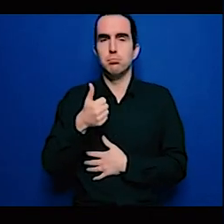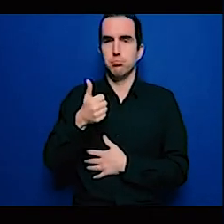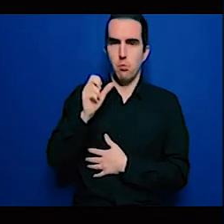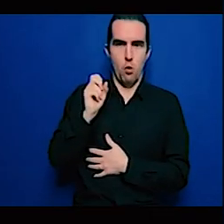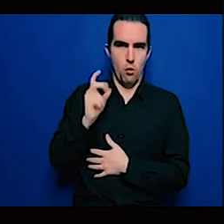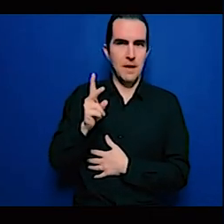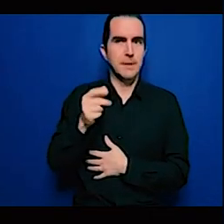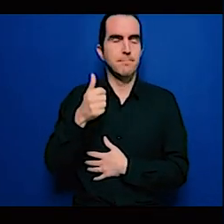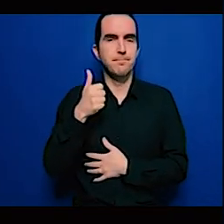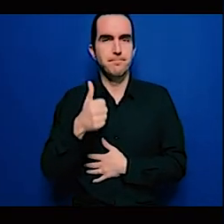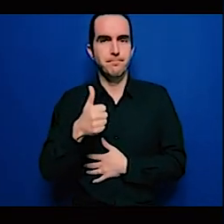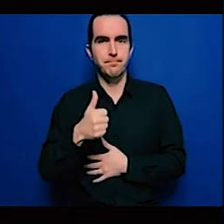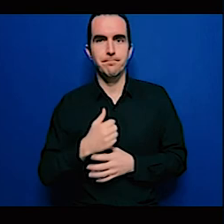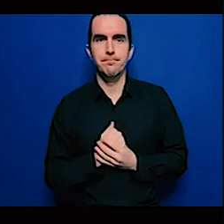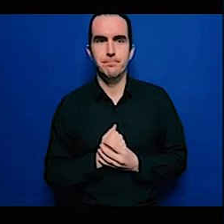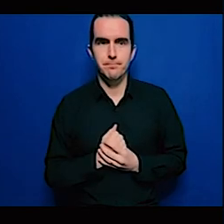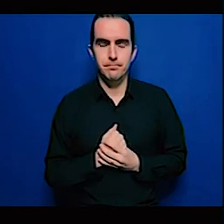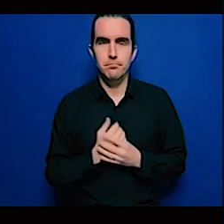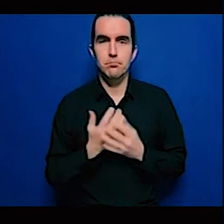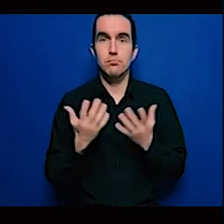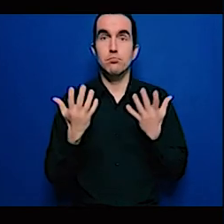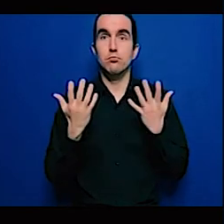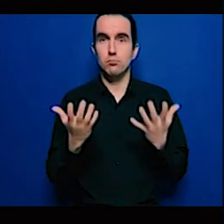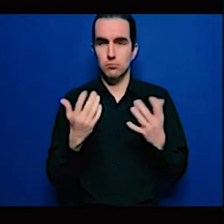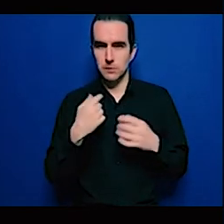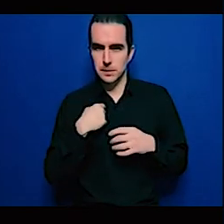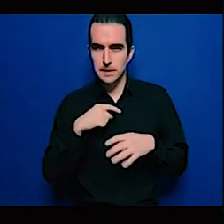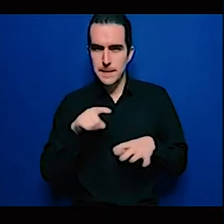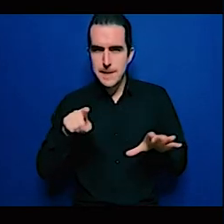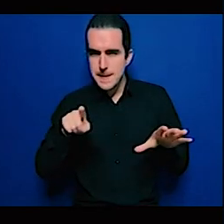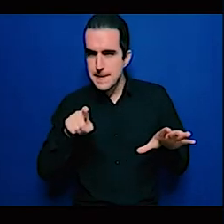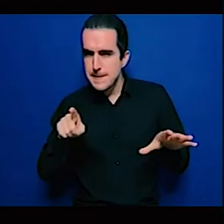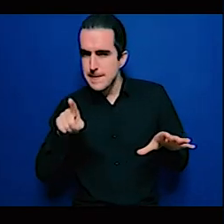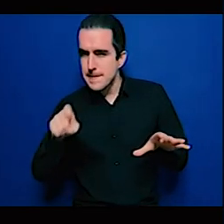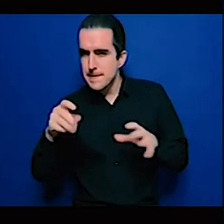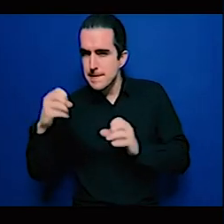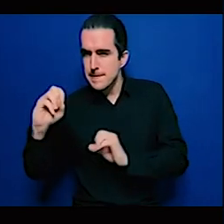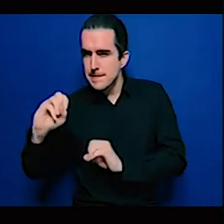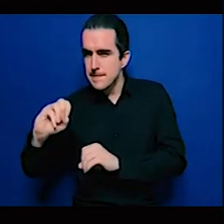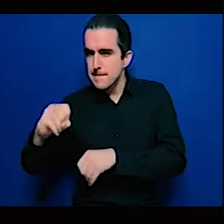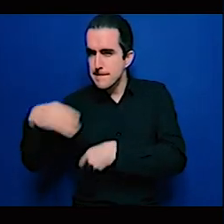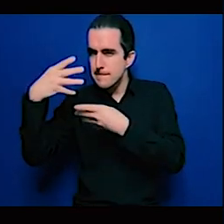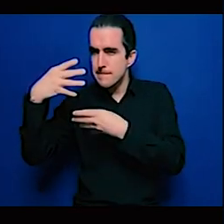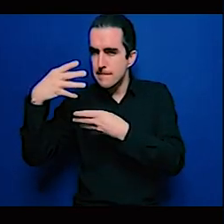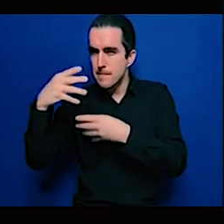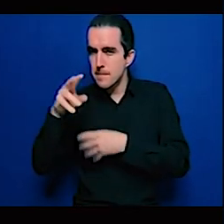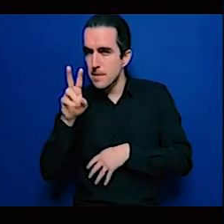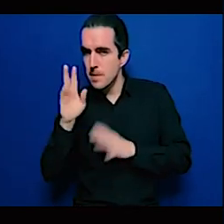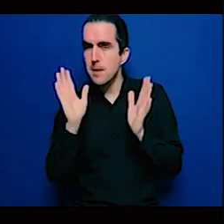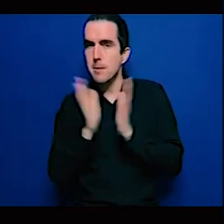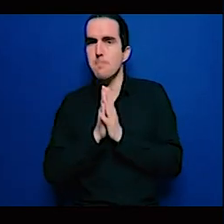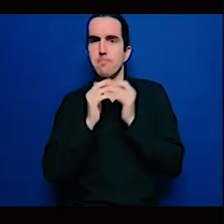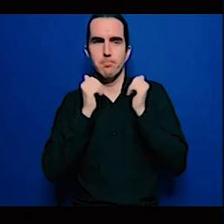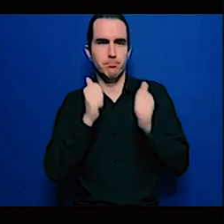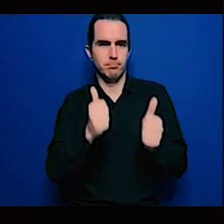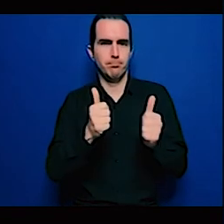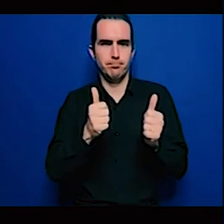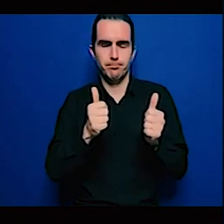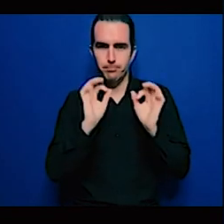so he says that he really appreciates the diverse contributions and the diverse